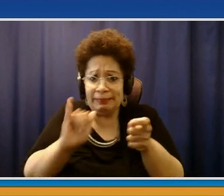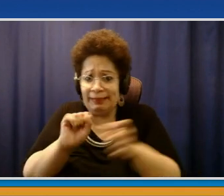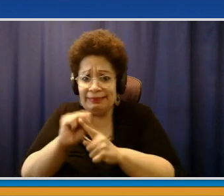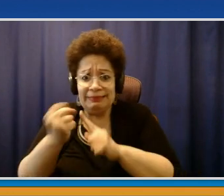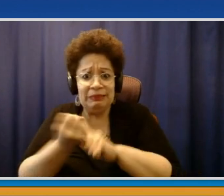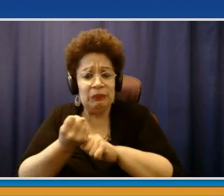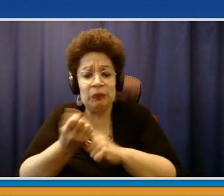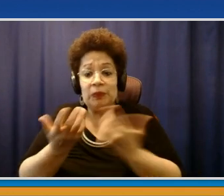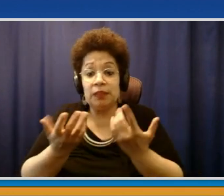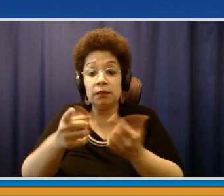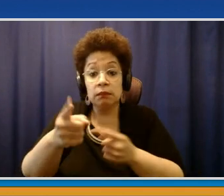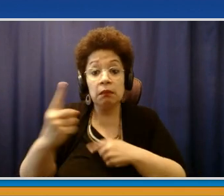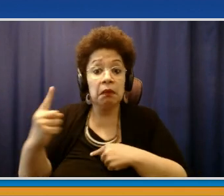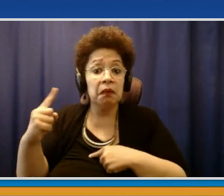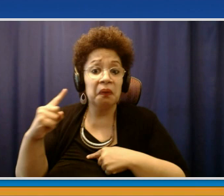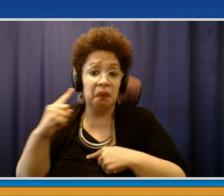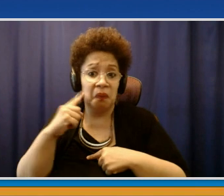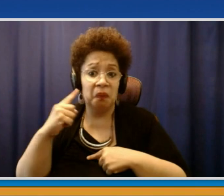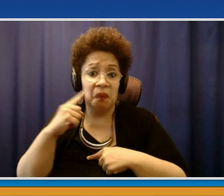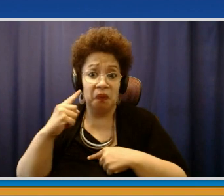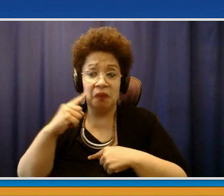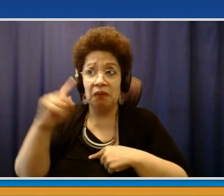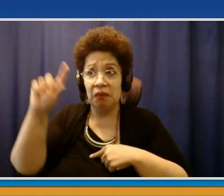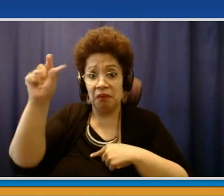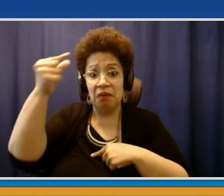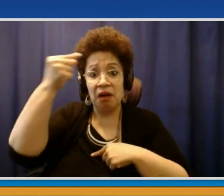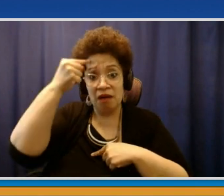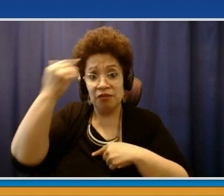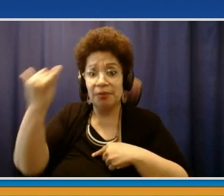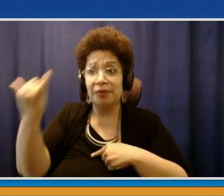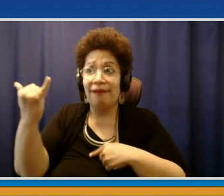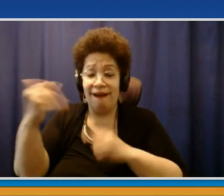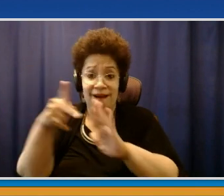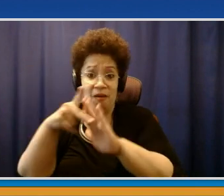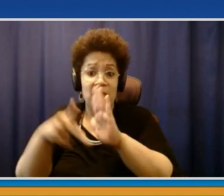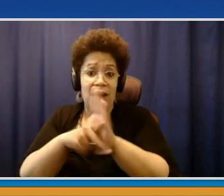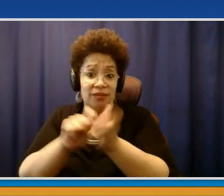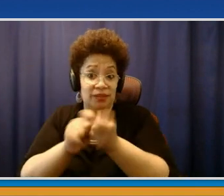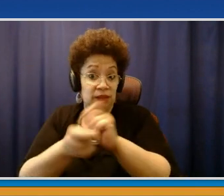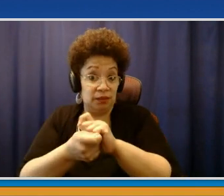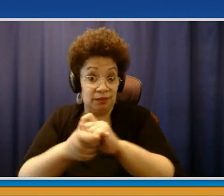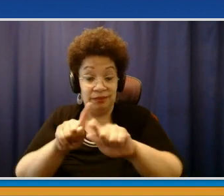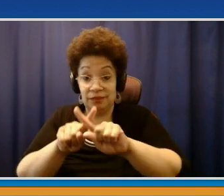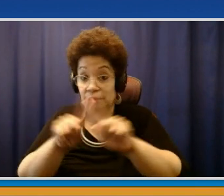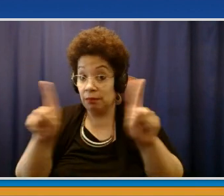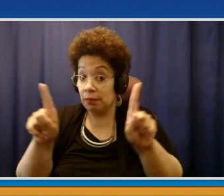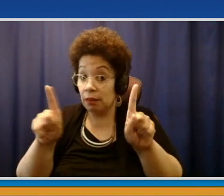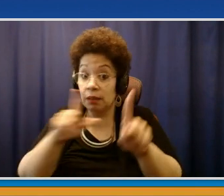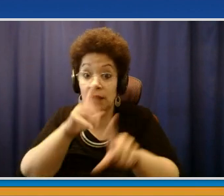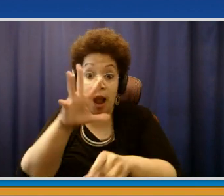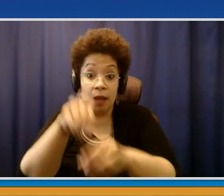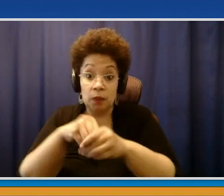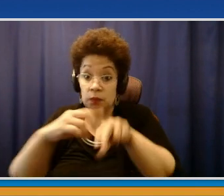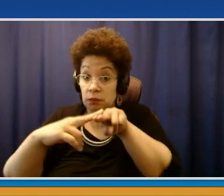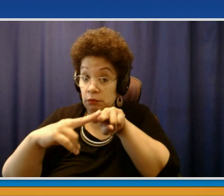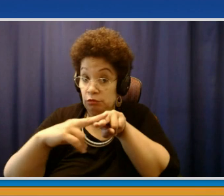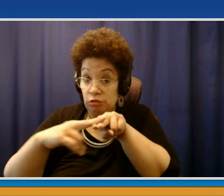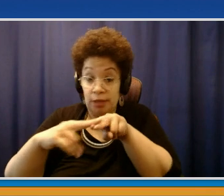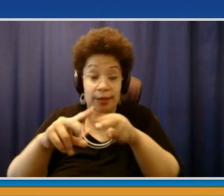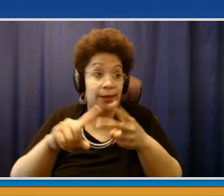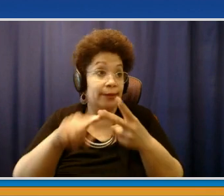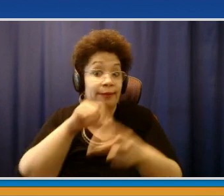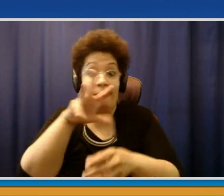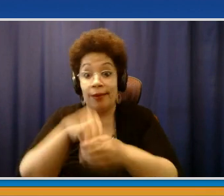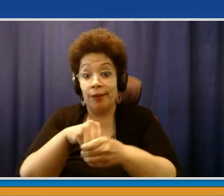policy changes, mask usage, but does not include mass transit. We run the beeline bus system. It does not include those incarcerated.